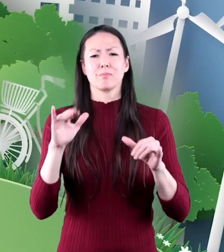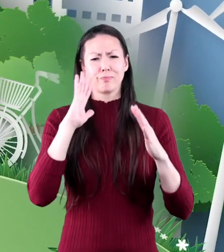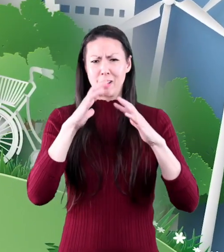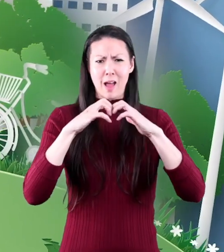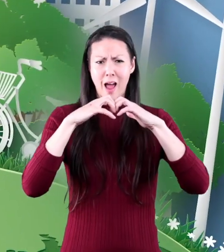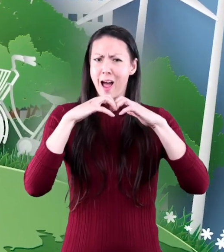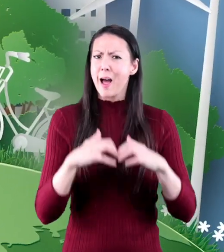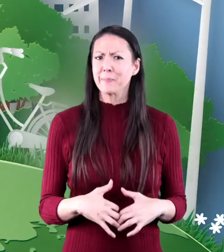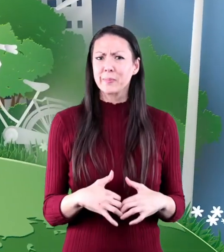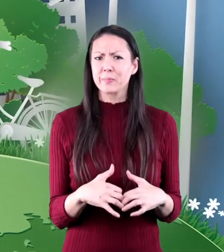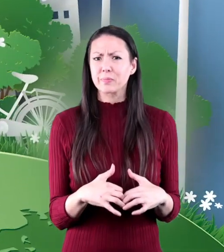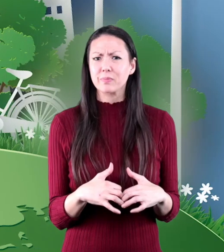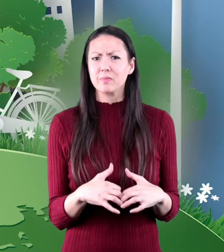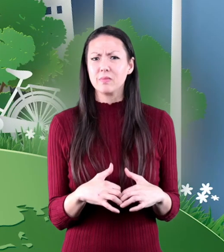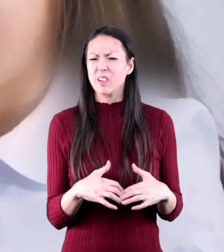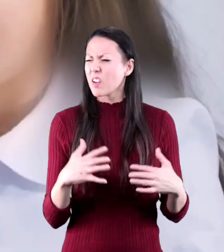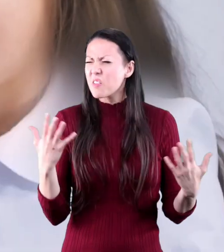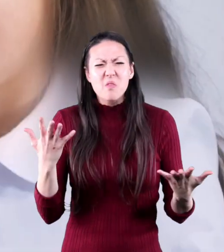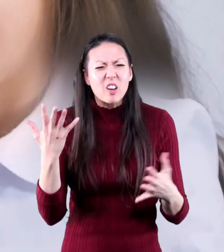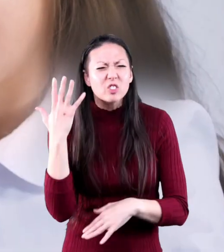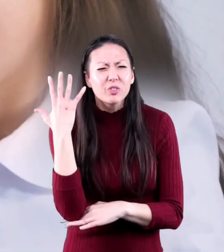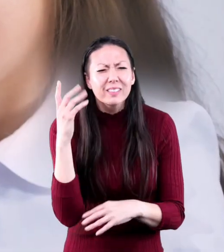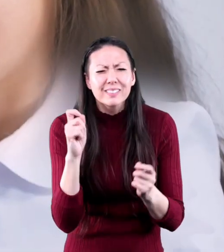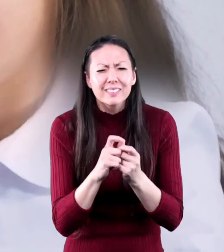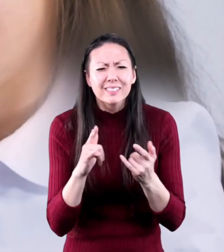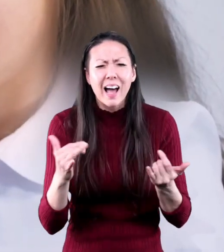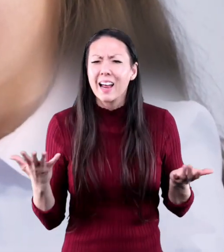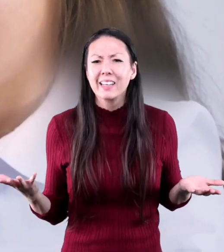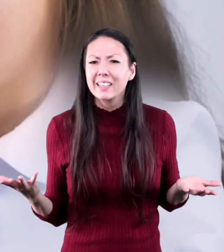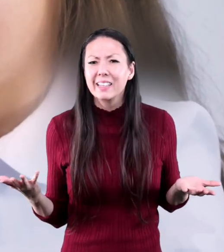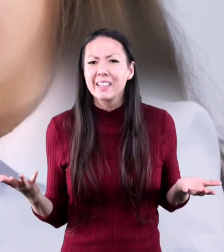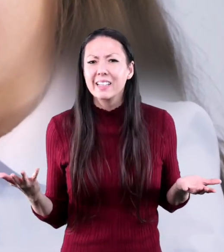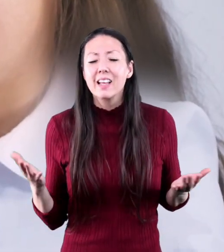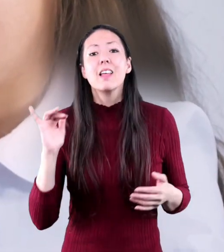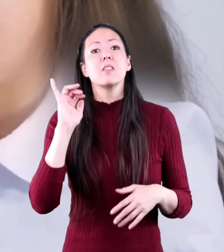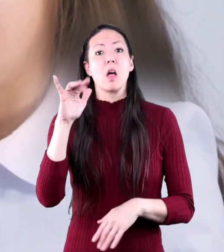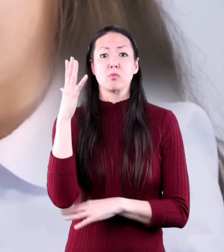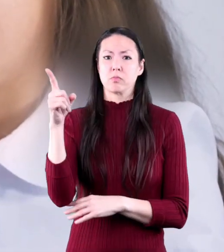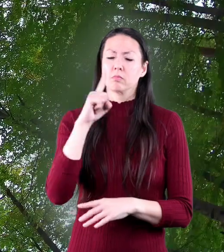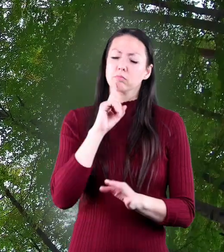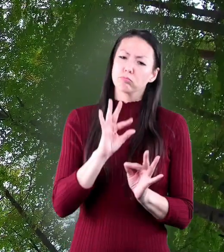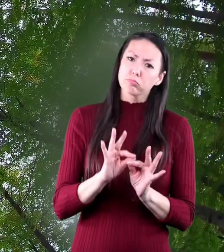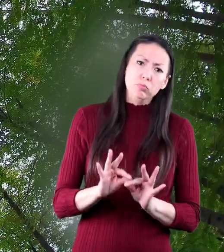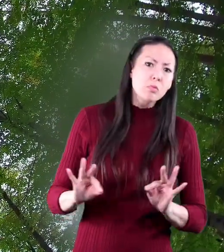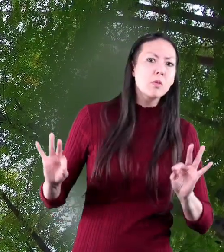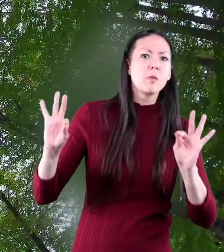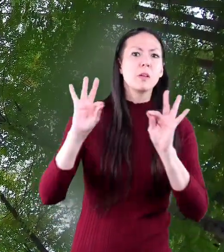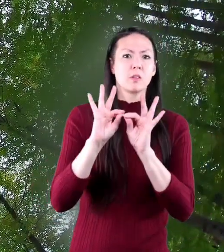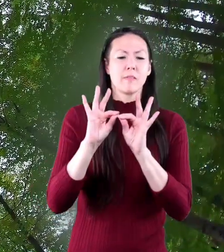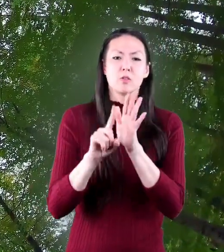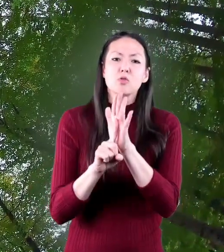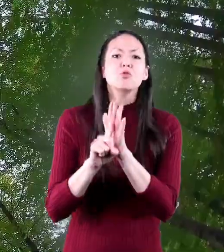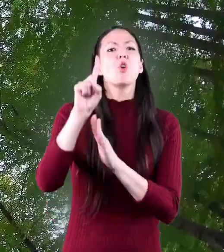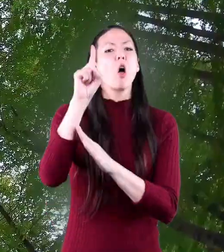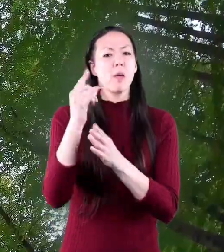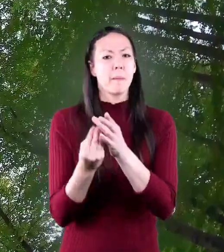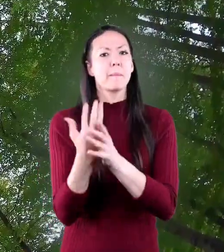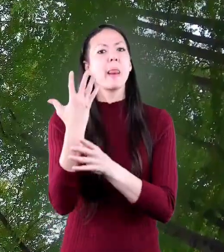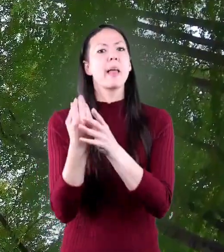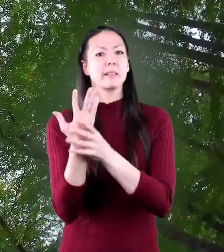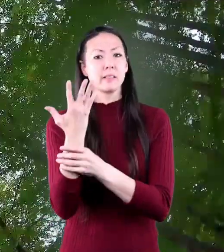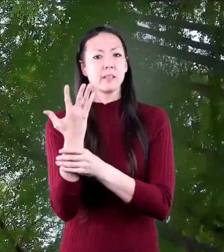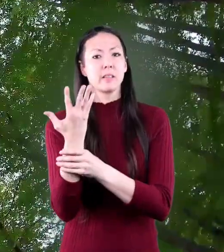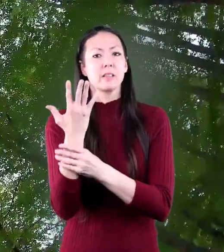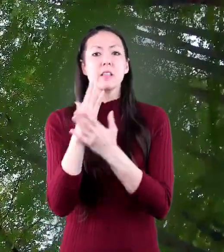our ecosystem would collapse. So, what is a tree exactly? A tree is essentially a tall plant.